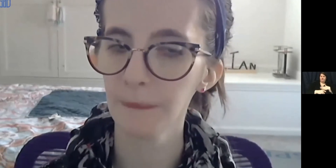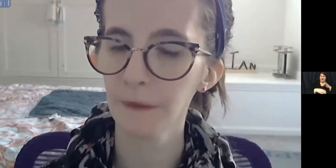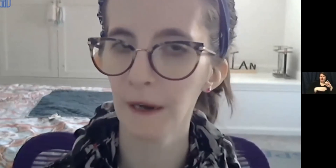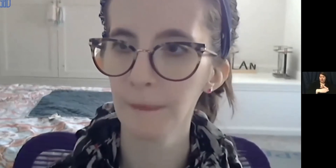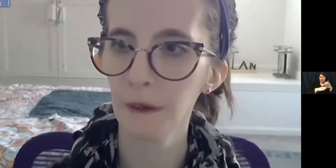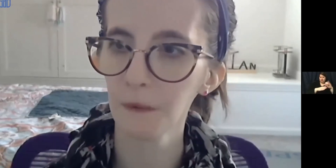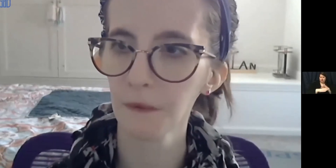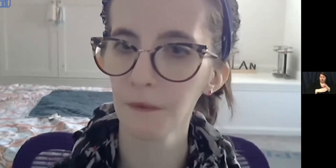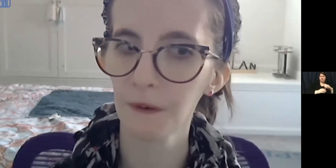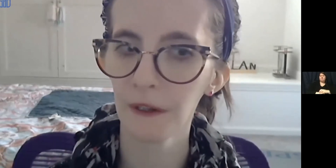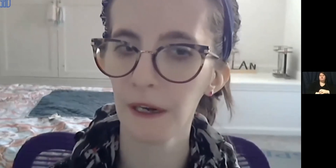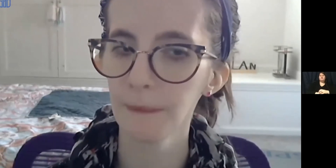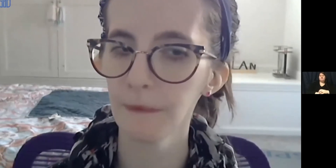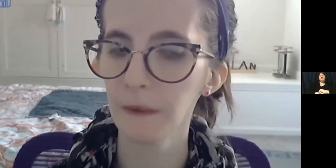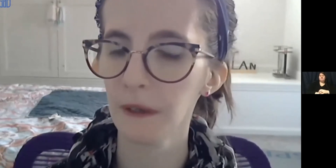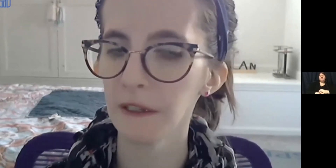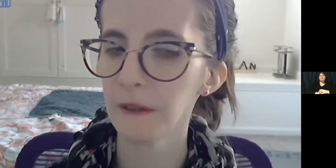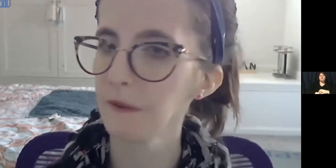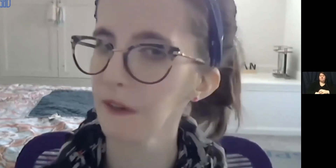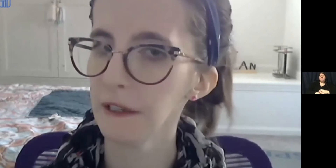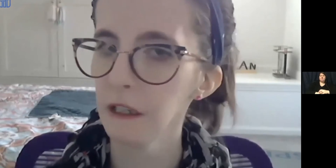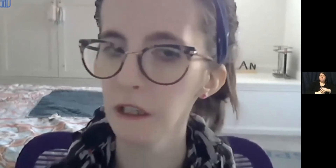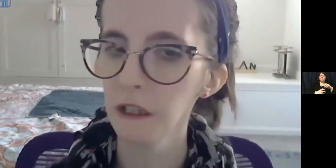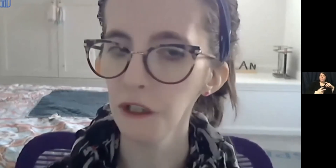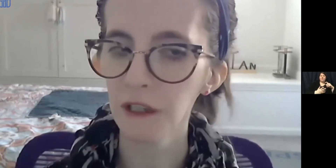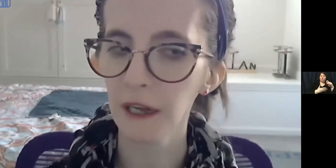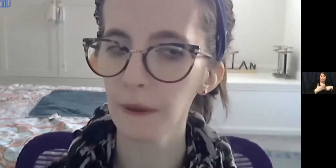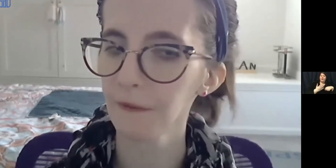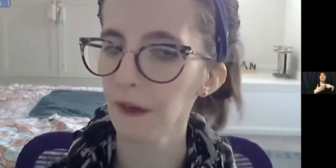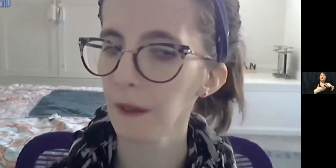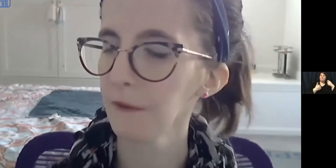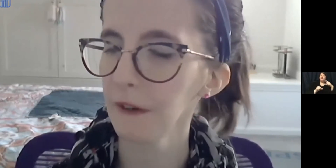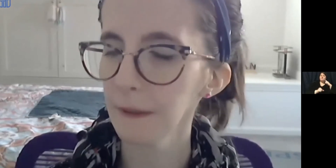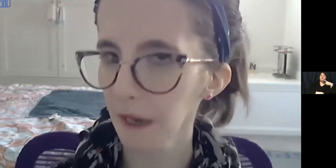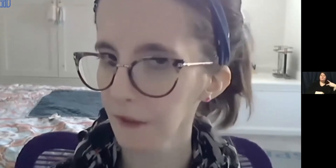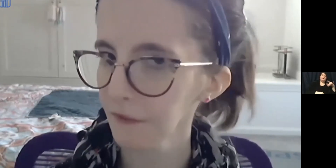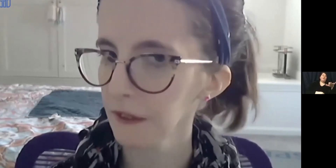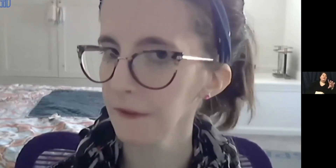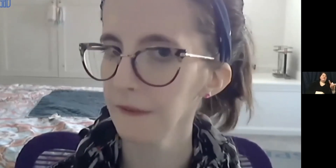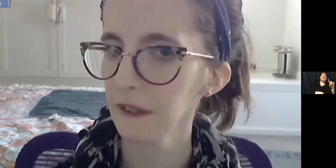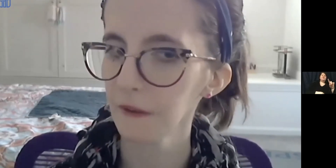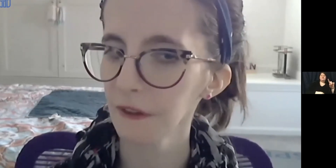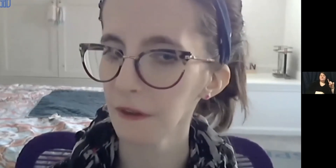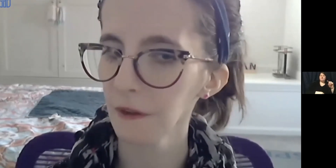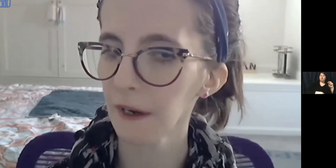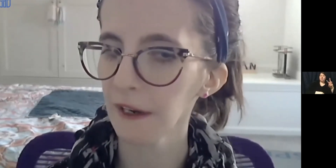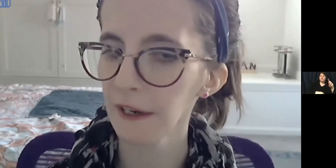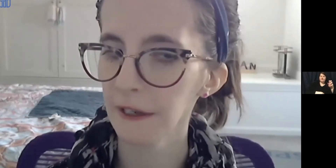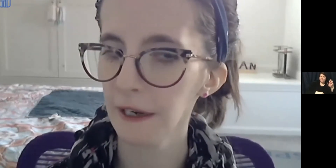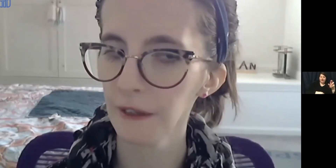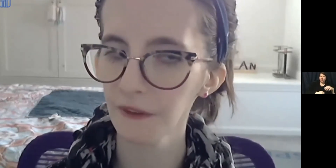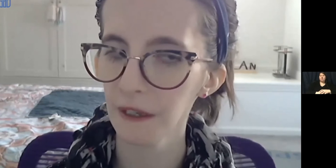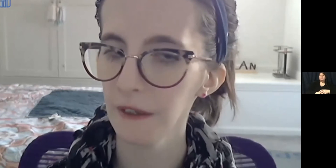writing black posts for the PYD newsletter. Chanel was always very positive, listened to